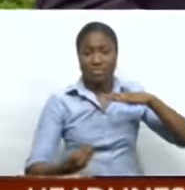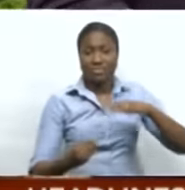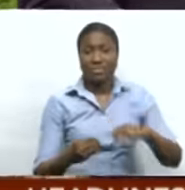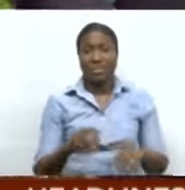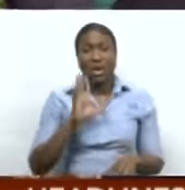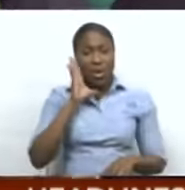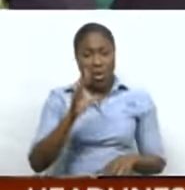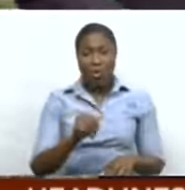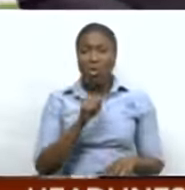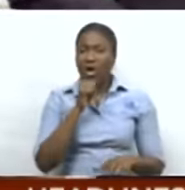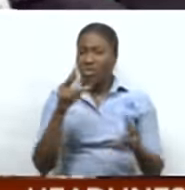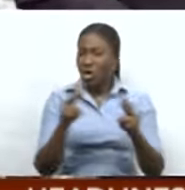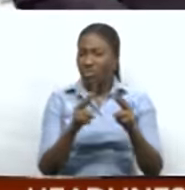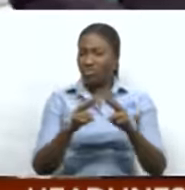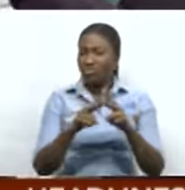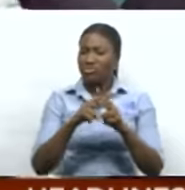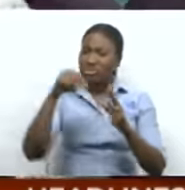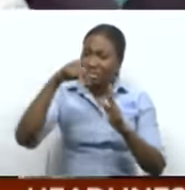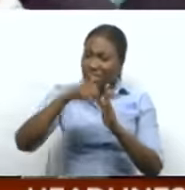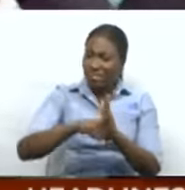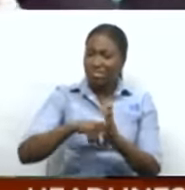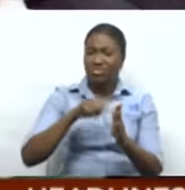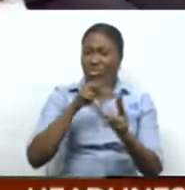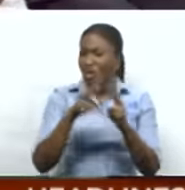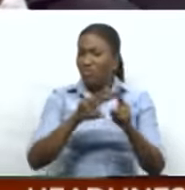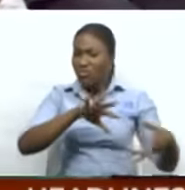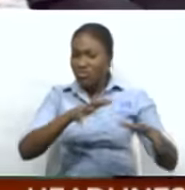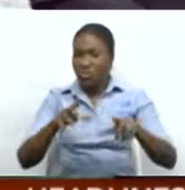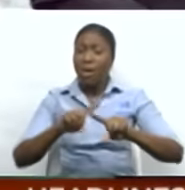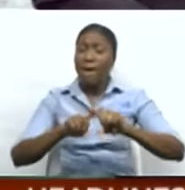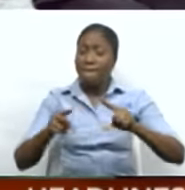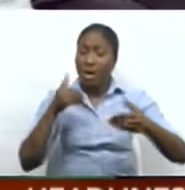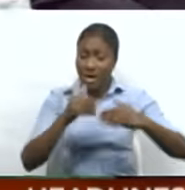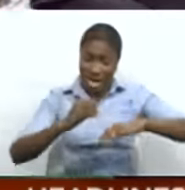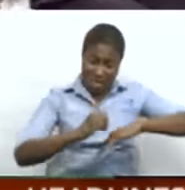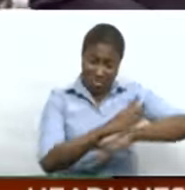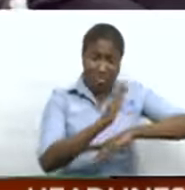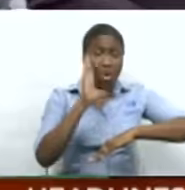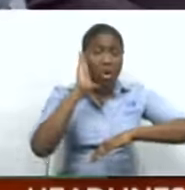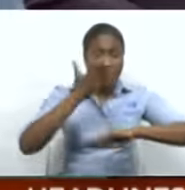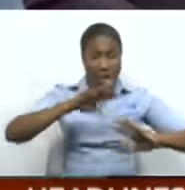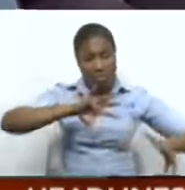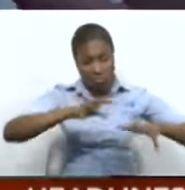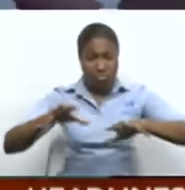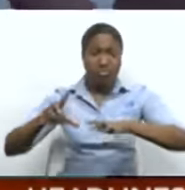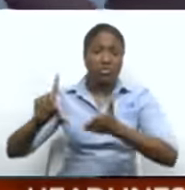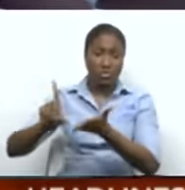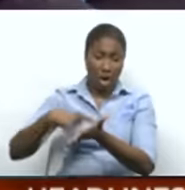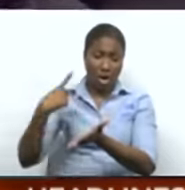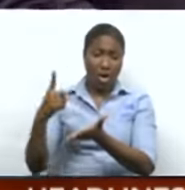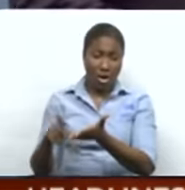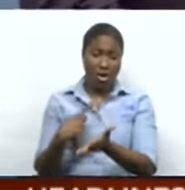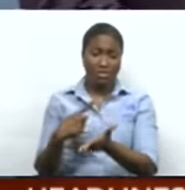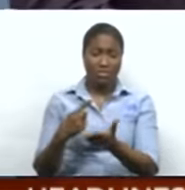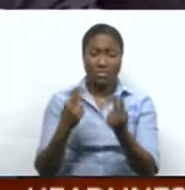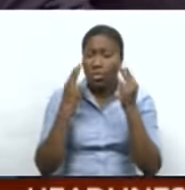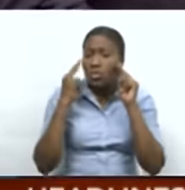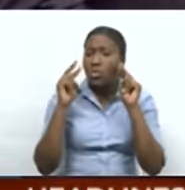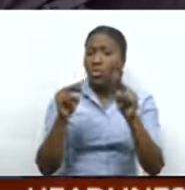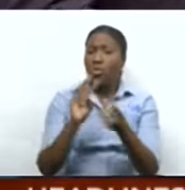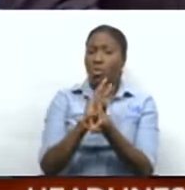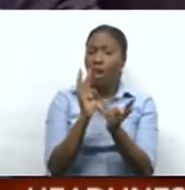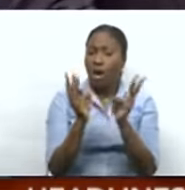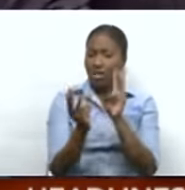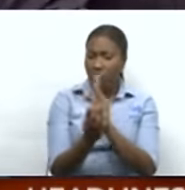to moderate in open waters up to 1.5 meters in sheltered areas near 1 meter but occasionally choppy. Taking a look at the extended weather